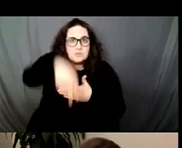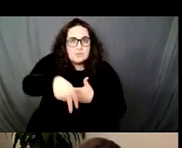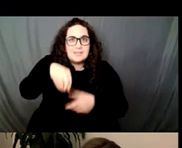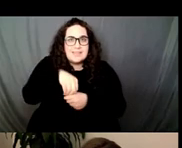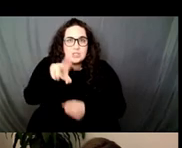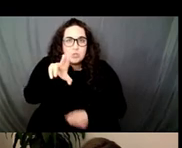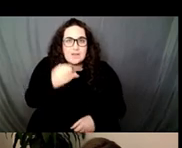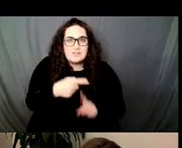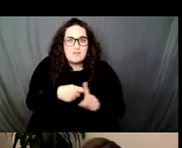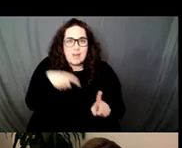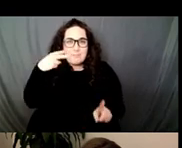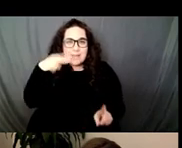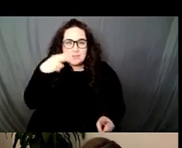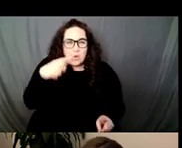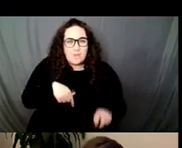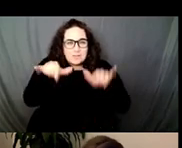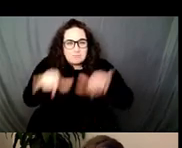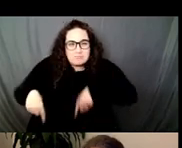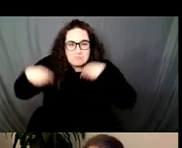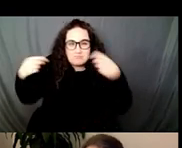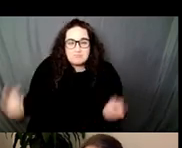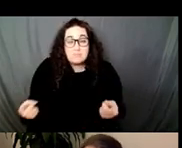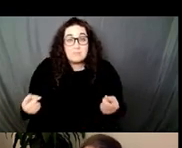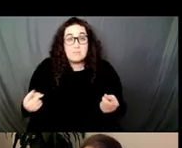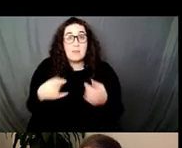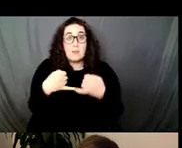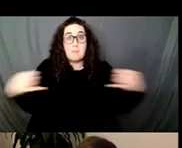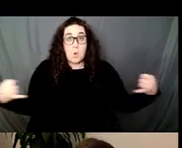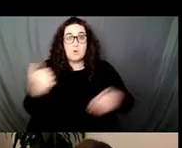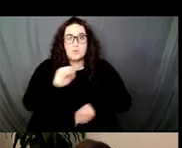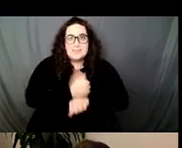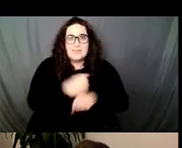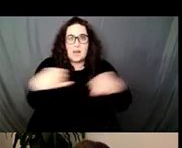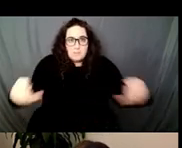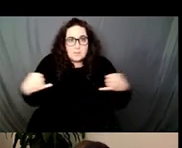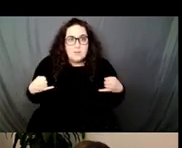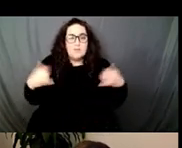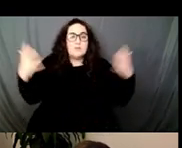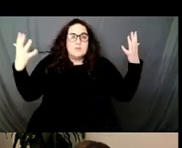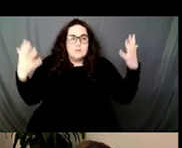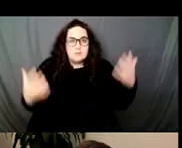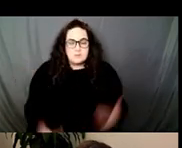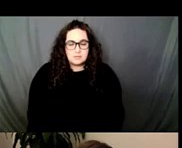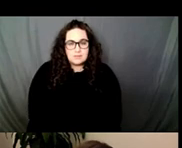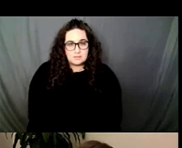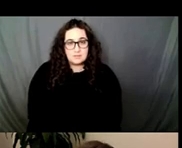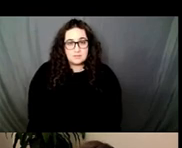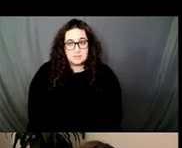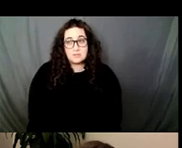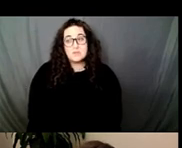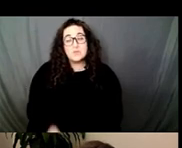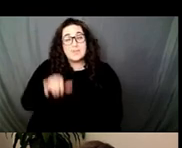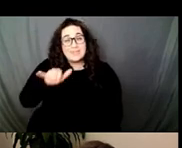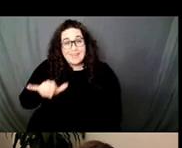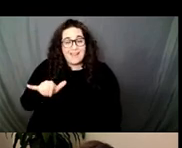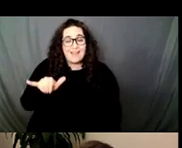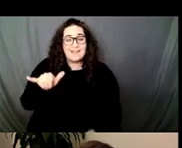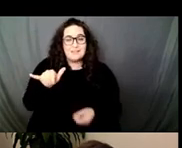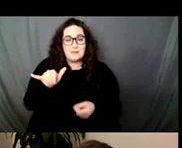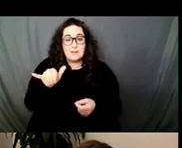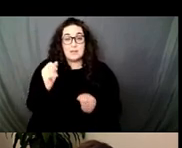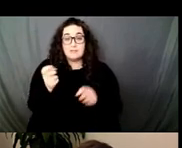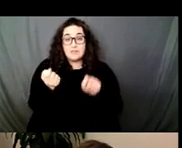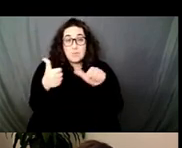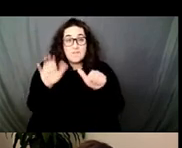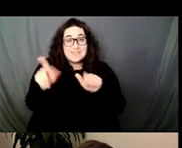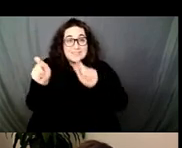So the removal of diacritical marks from contemporary publications reproduces the kind of everyday violence that erases the long presence of